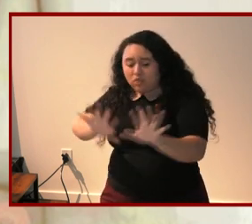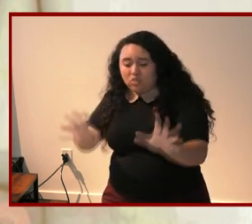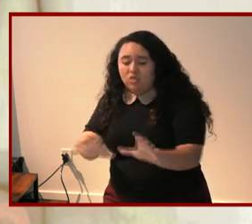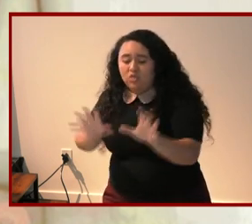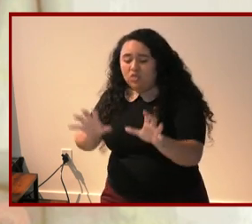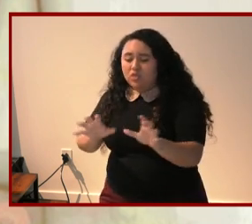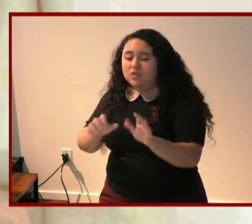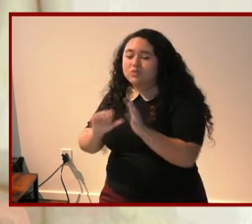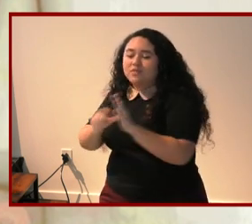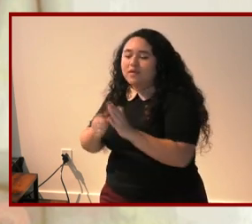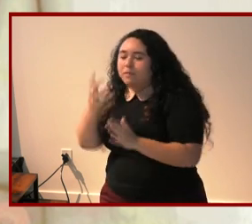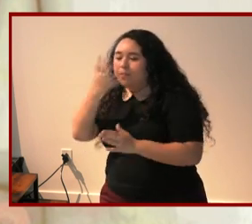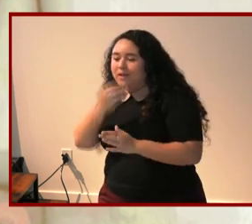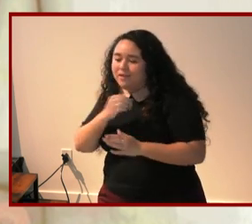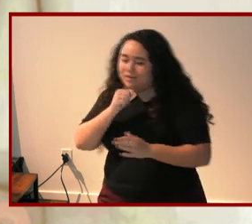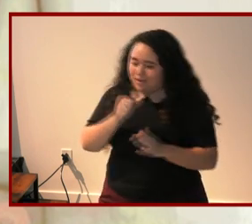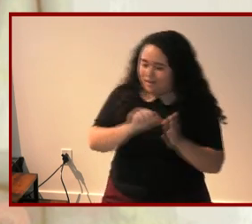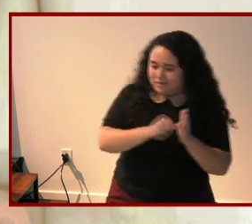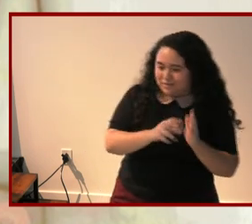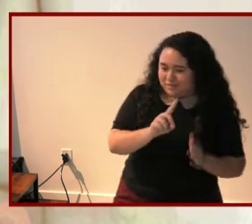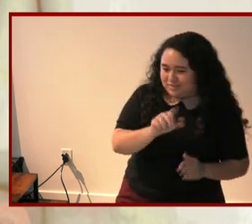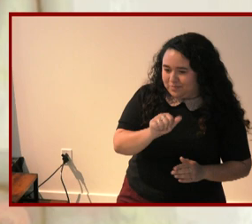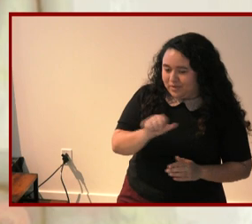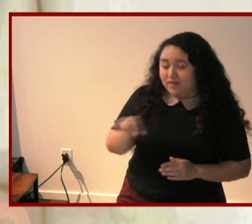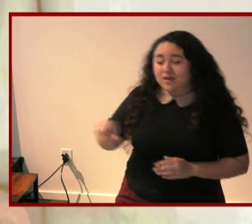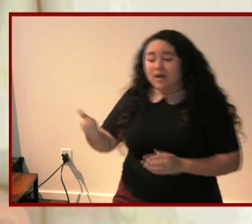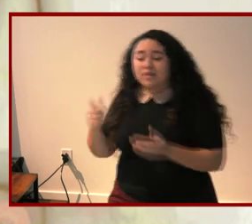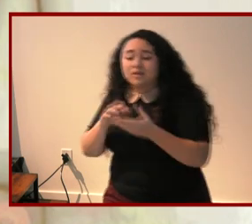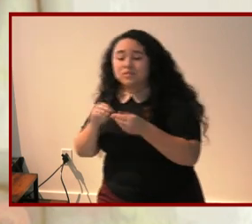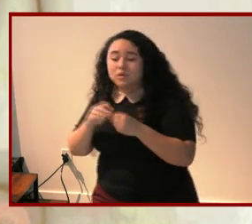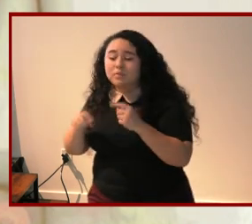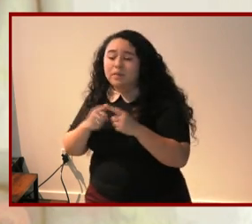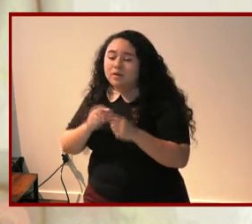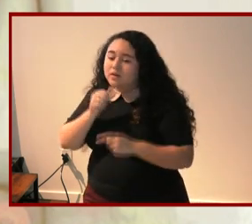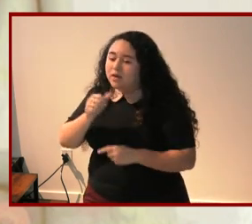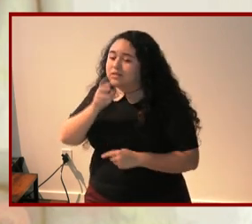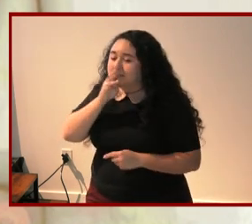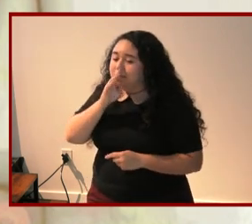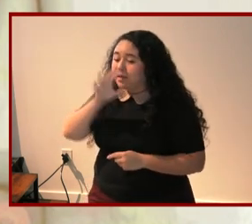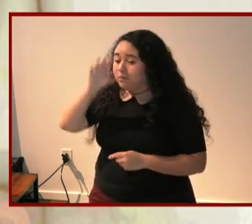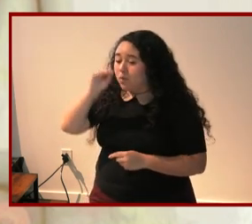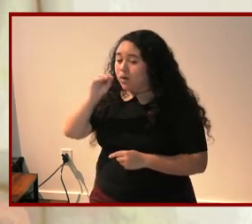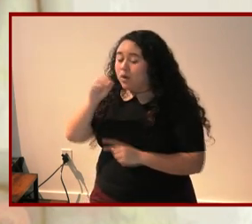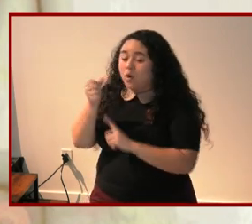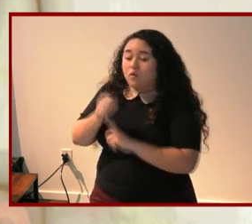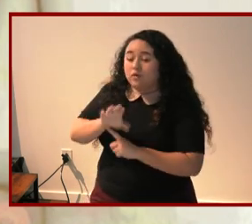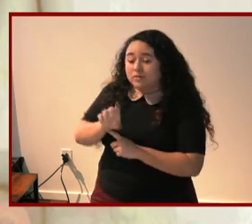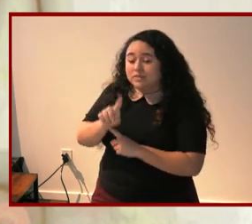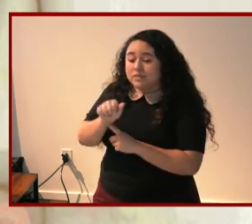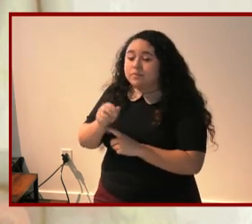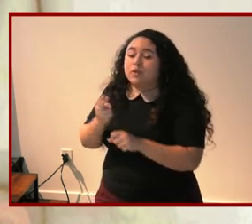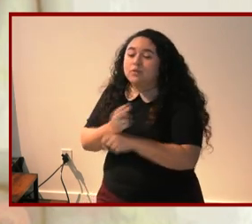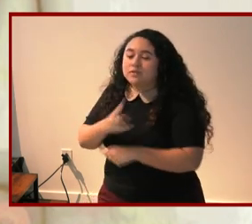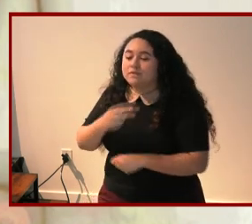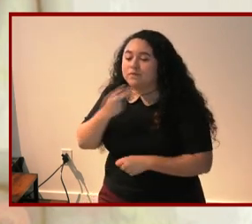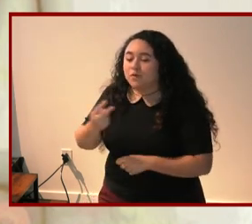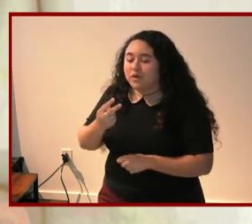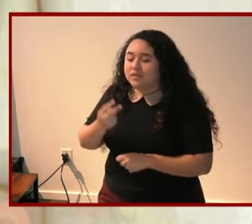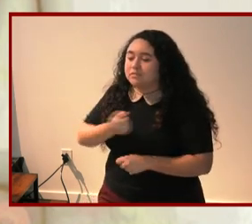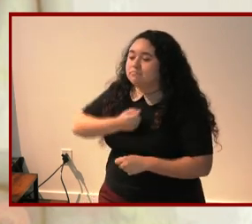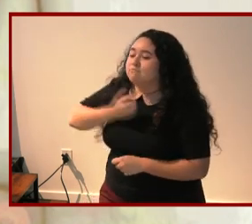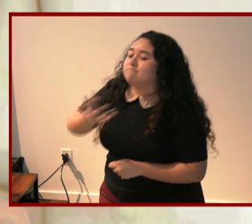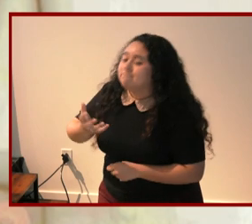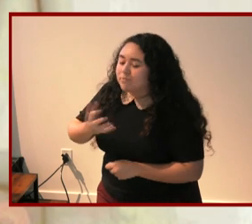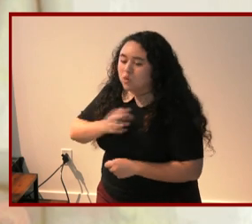in one memoir a non-speaking boy overcomes his disability just enough to use his voice to profess a